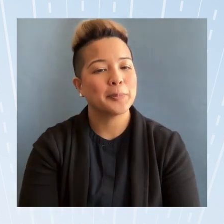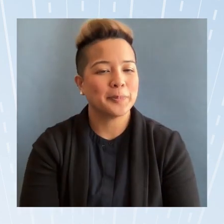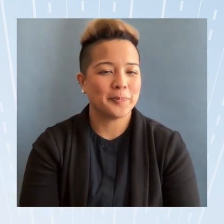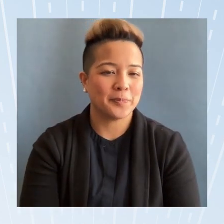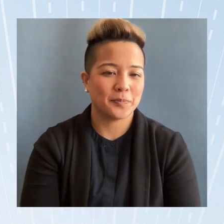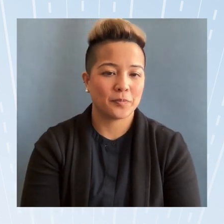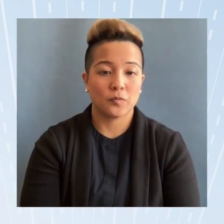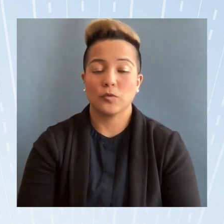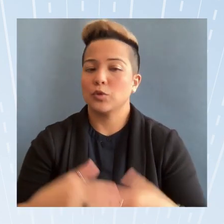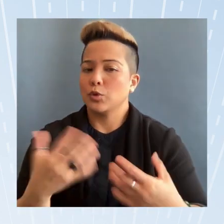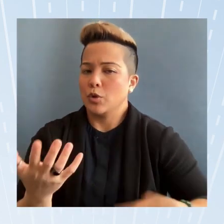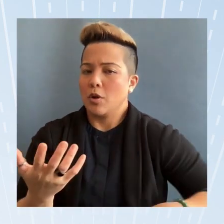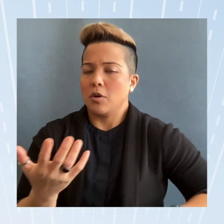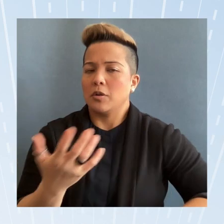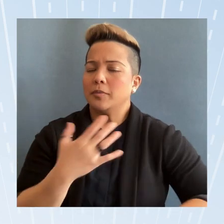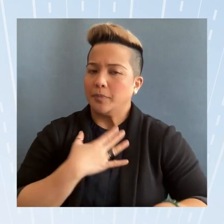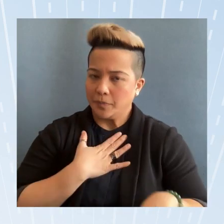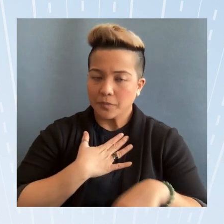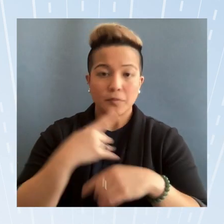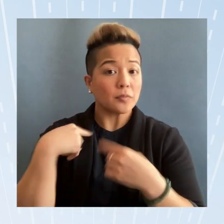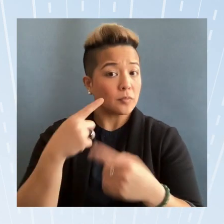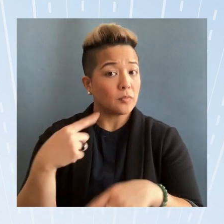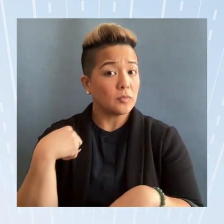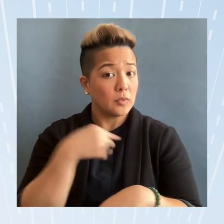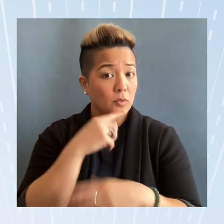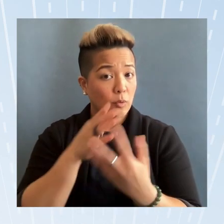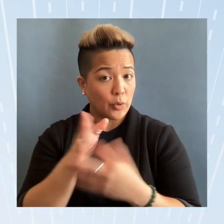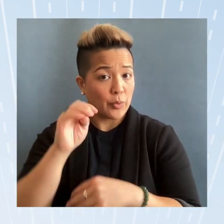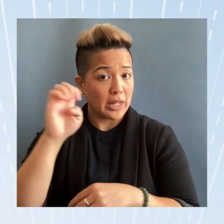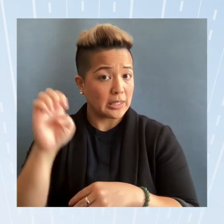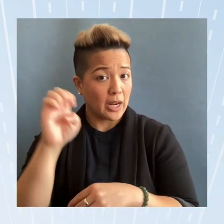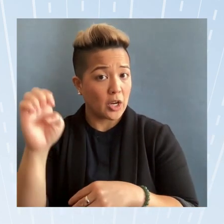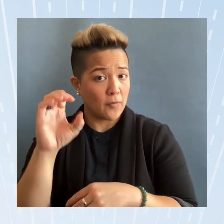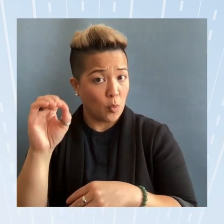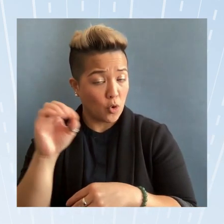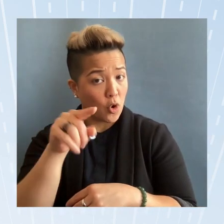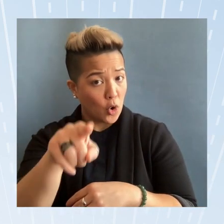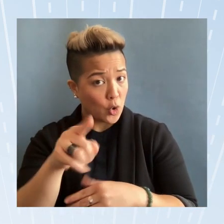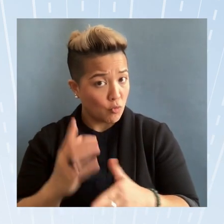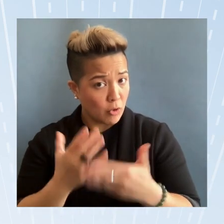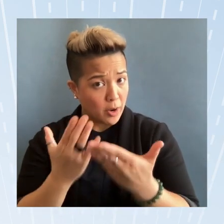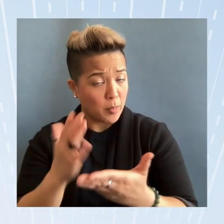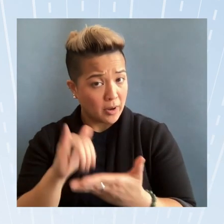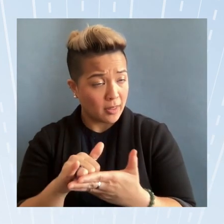So since we are through an executive order are you recommending that